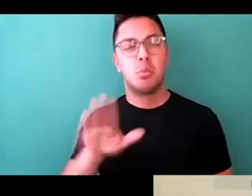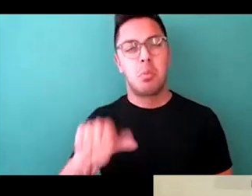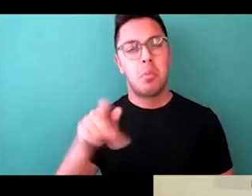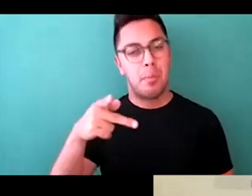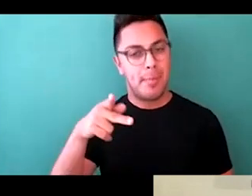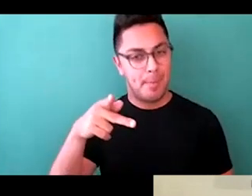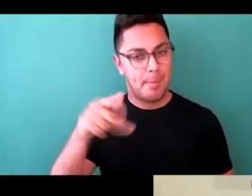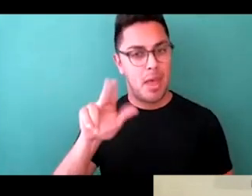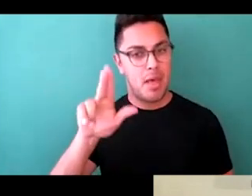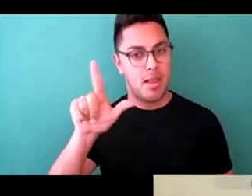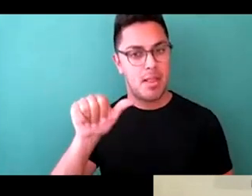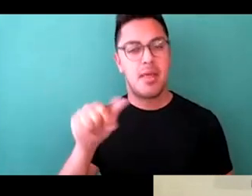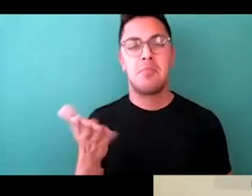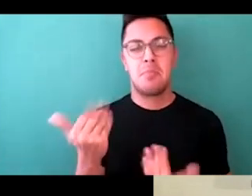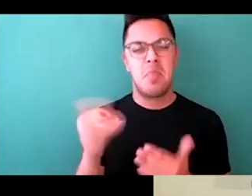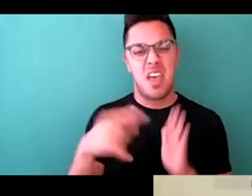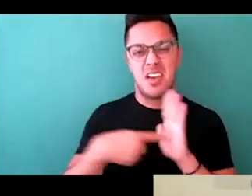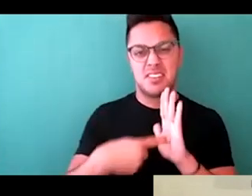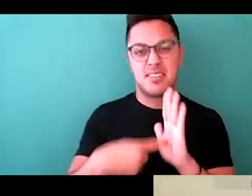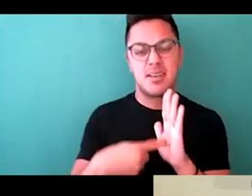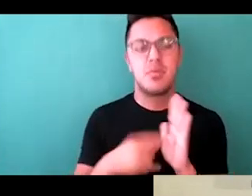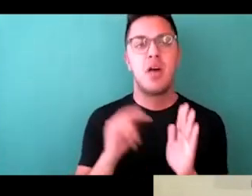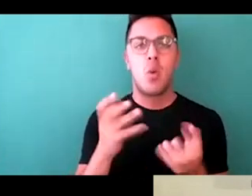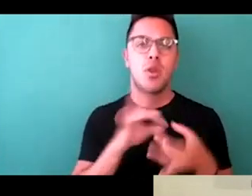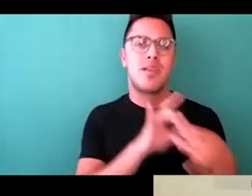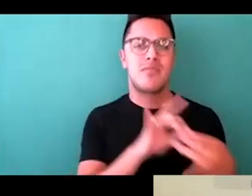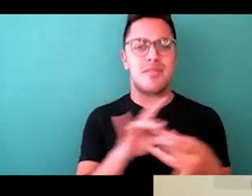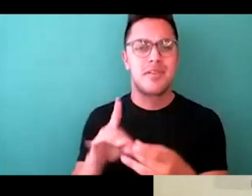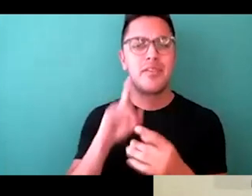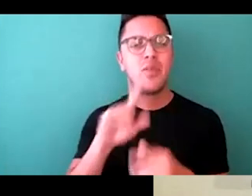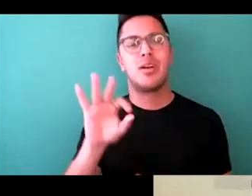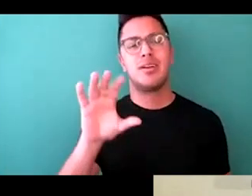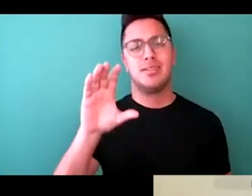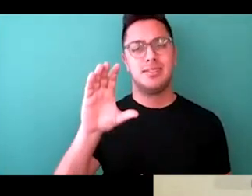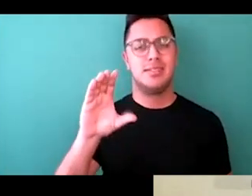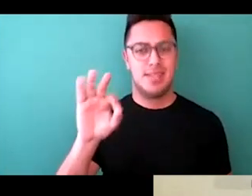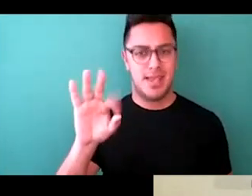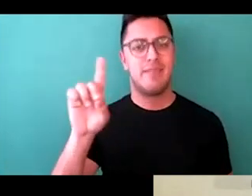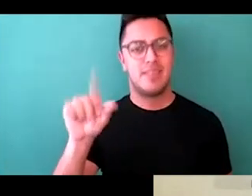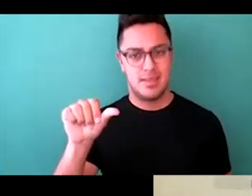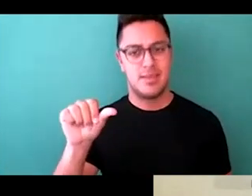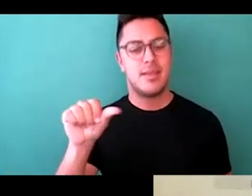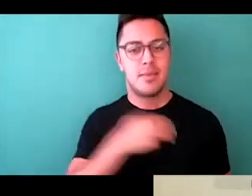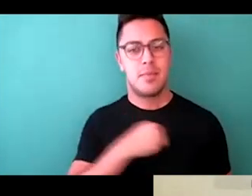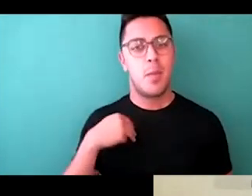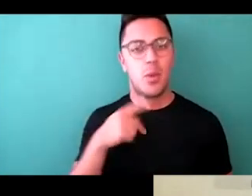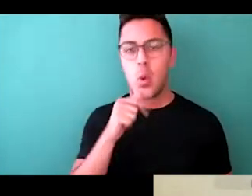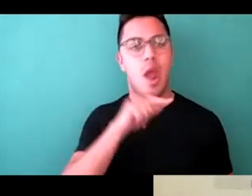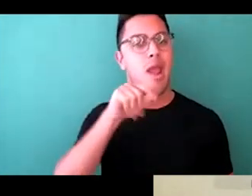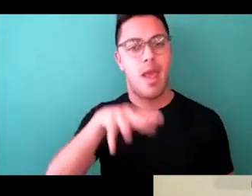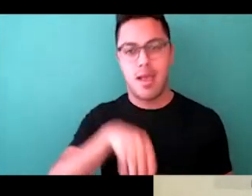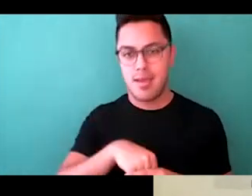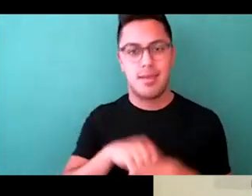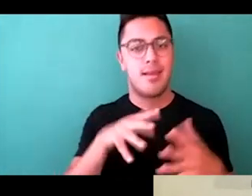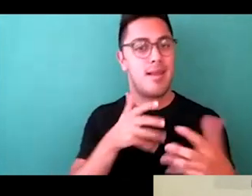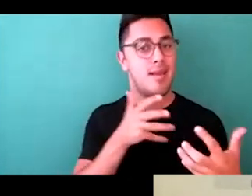I definitely want this to be relatable for CFDA members that may not be in the adaptive space, but could